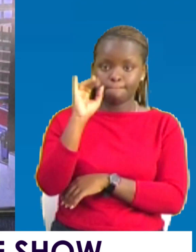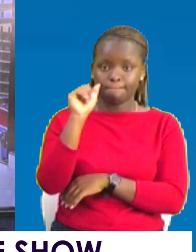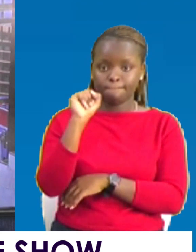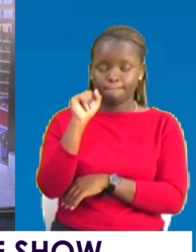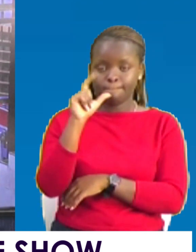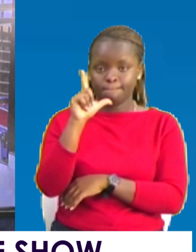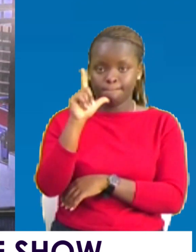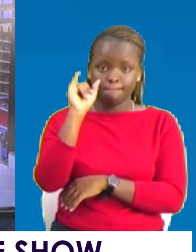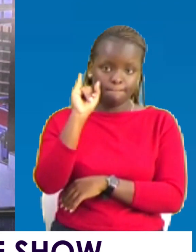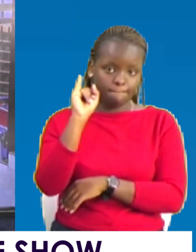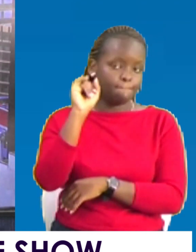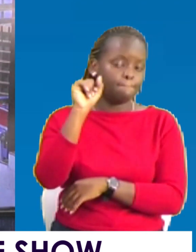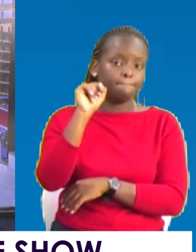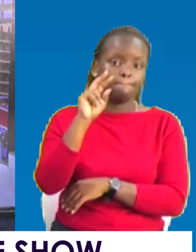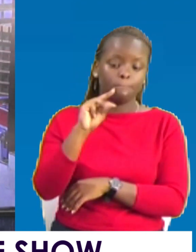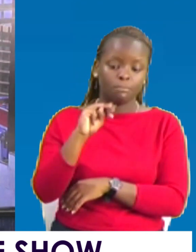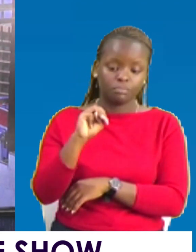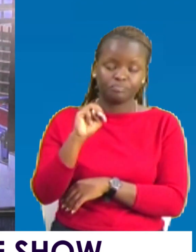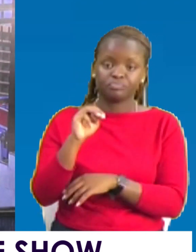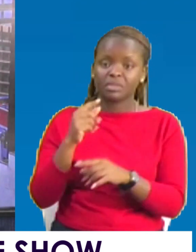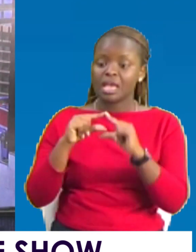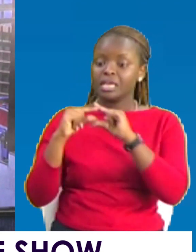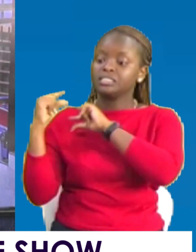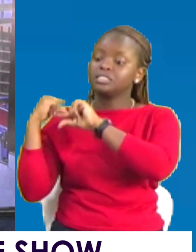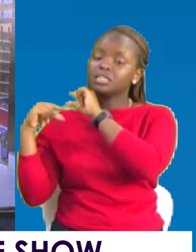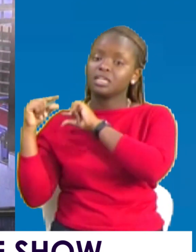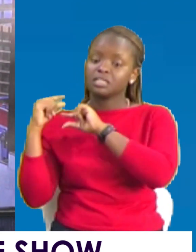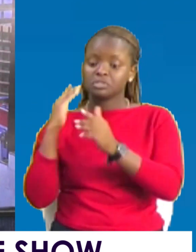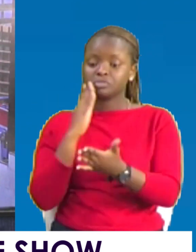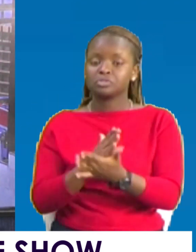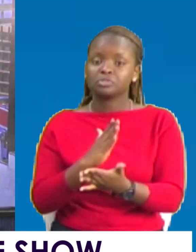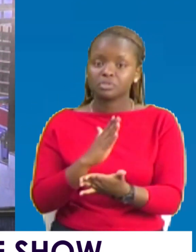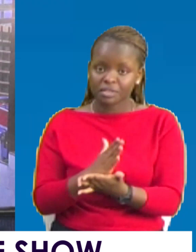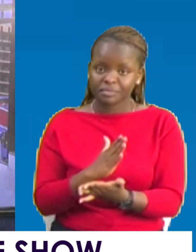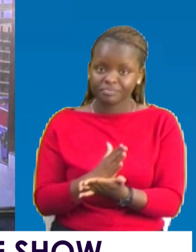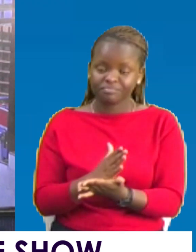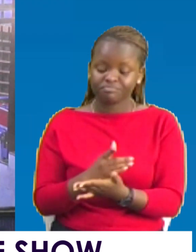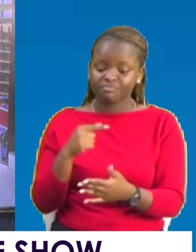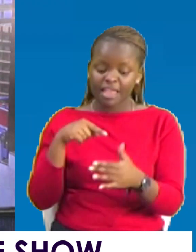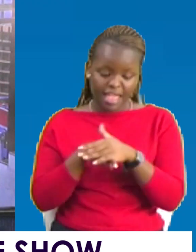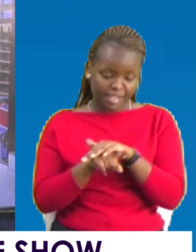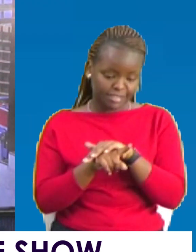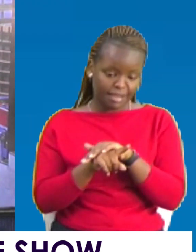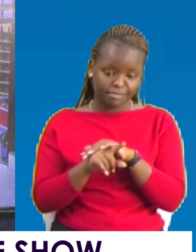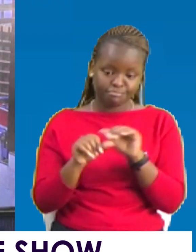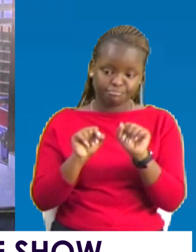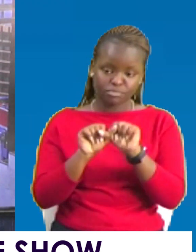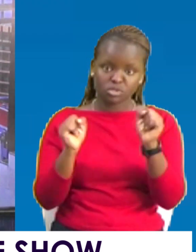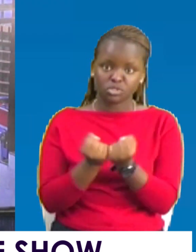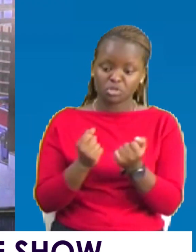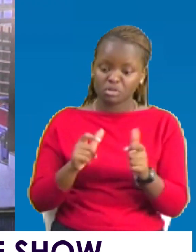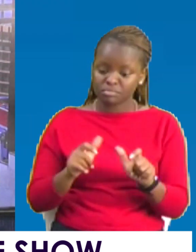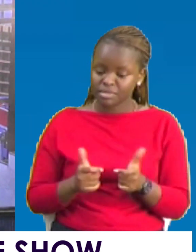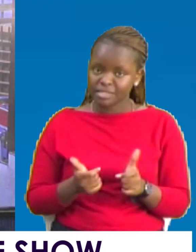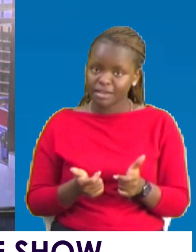But this is a generation, this is a time of truth and reality. Go into your social media handles and look at the